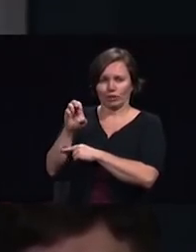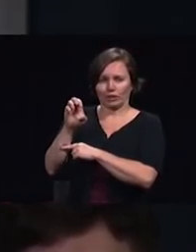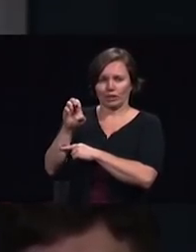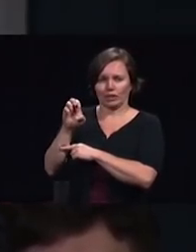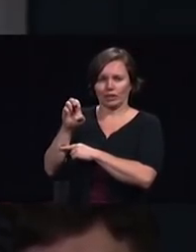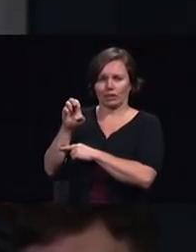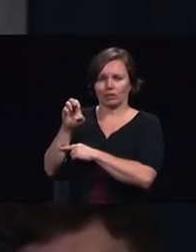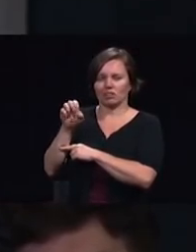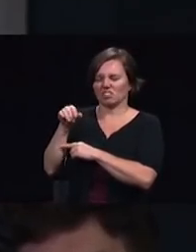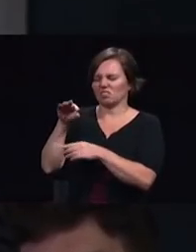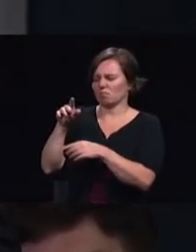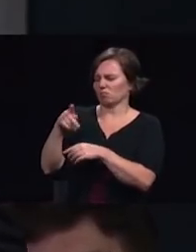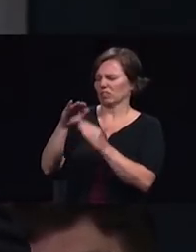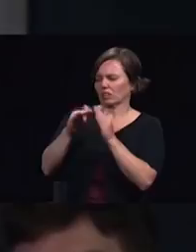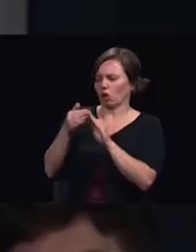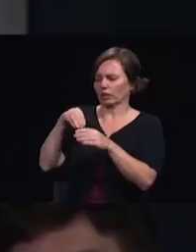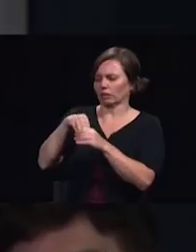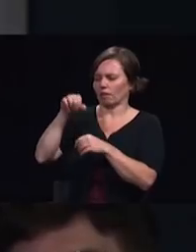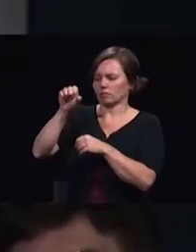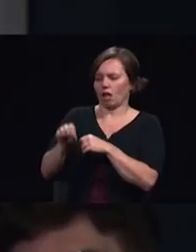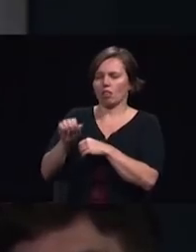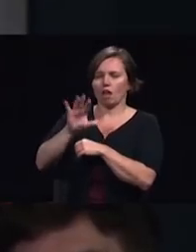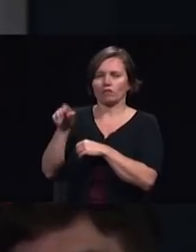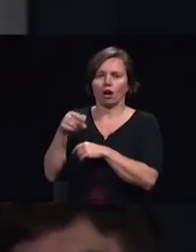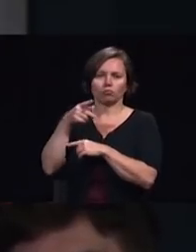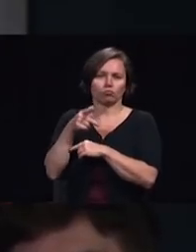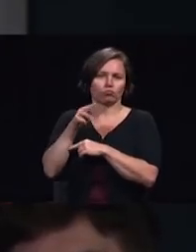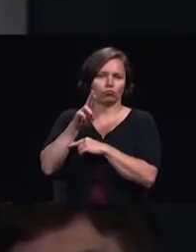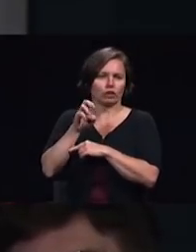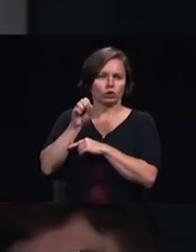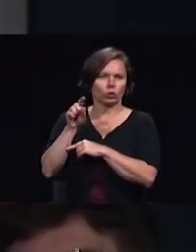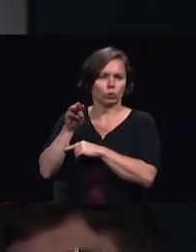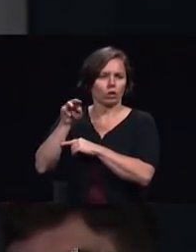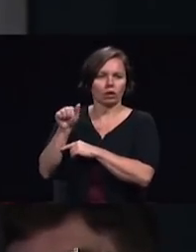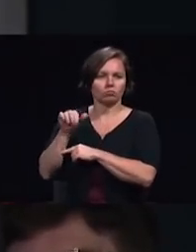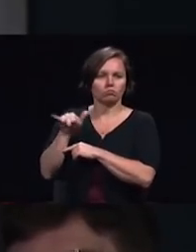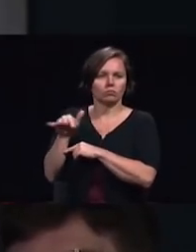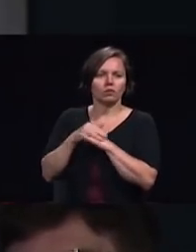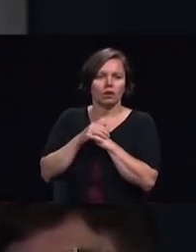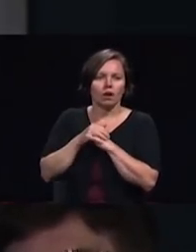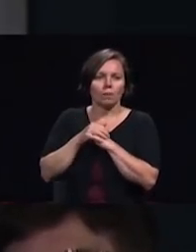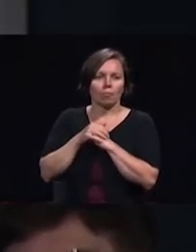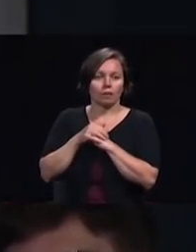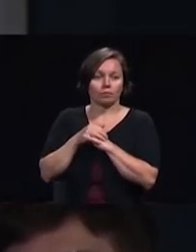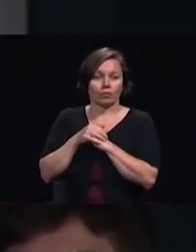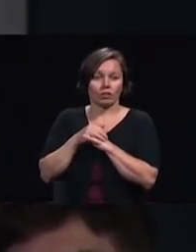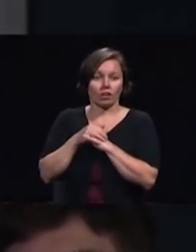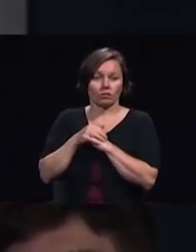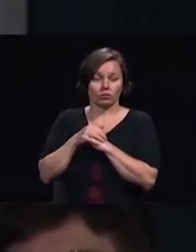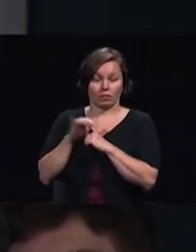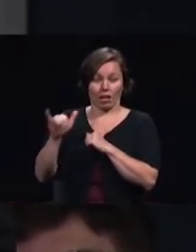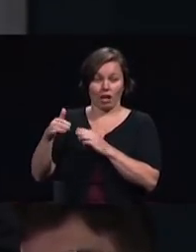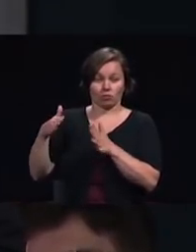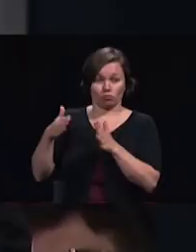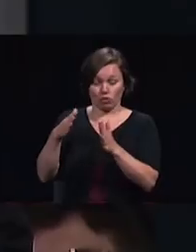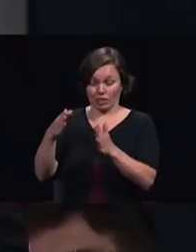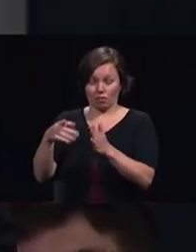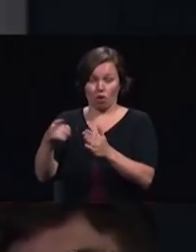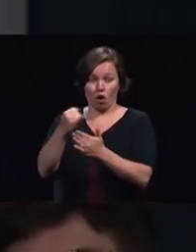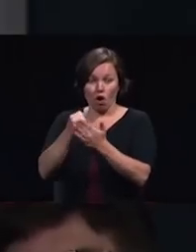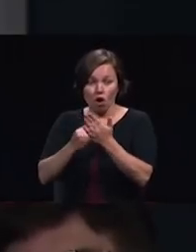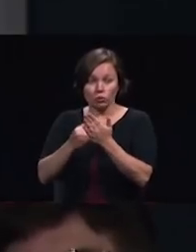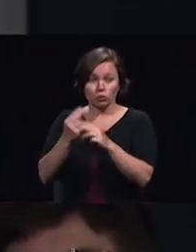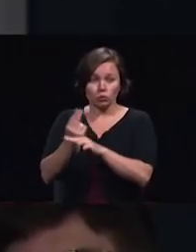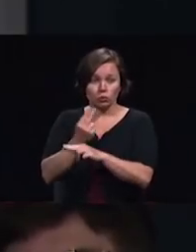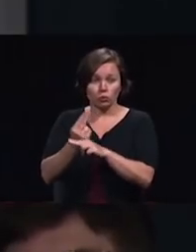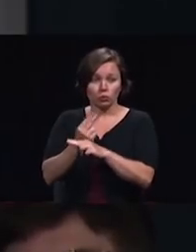in TED they had young people doing a street art using 100,000 nails